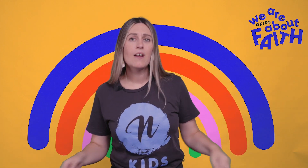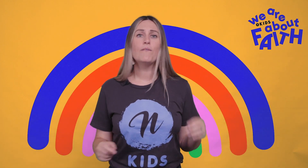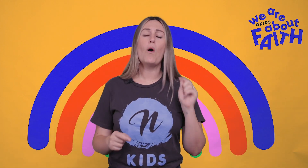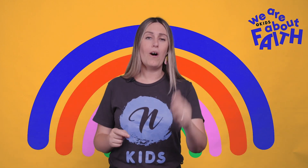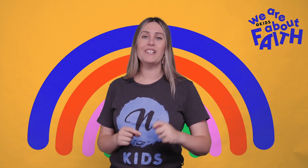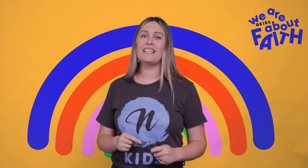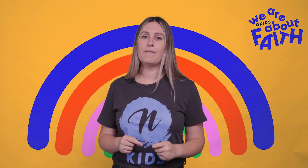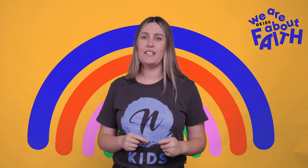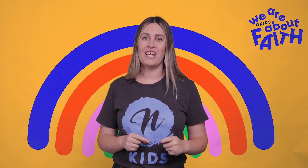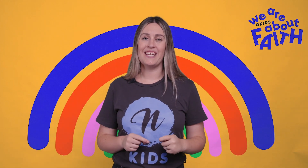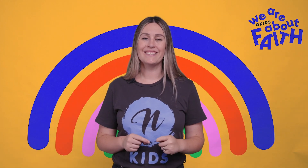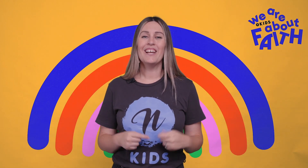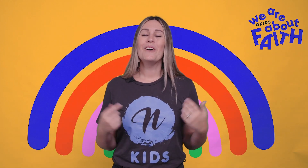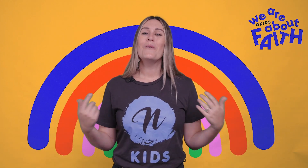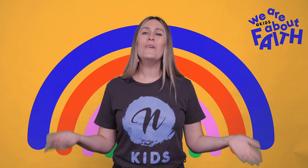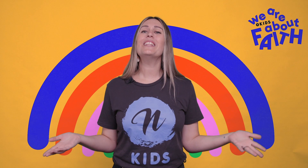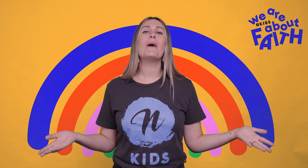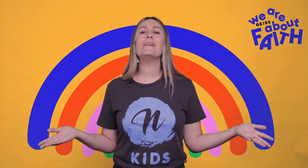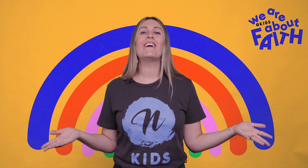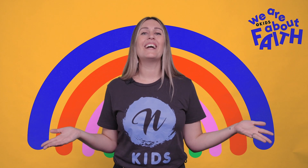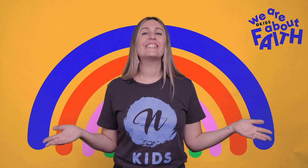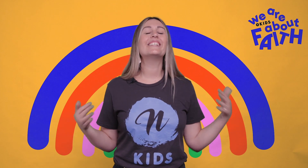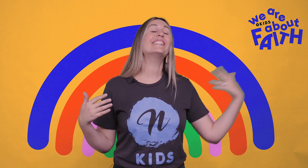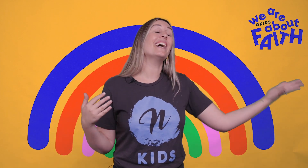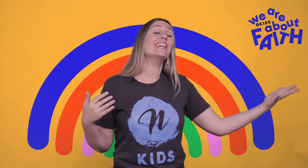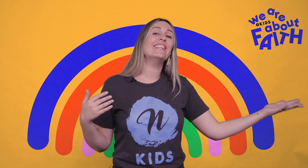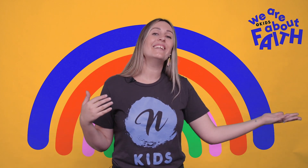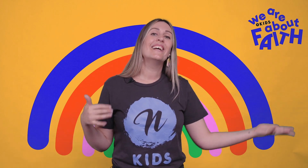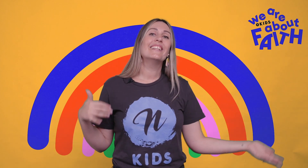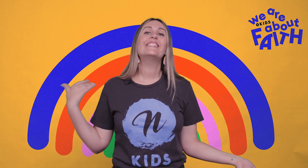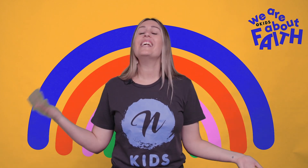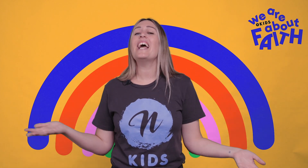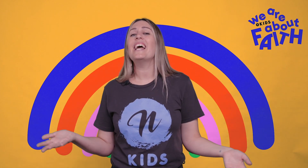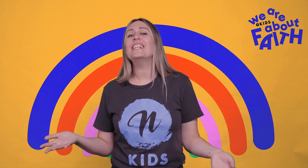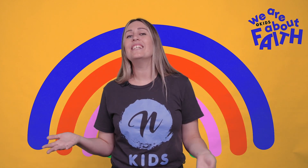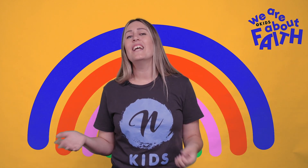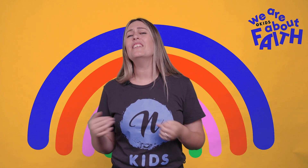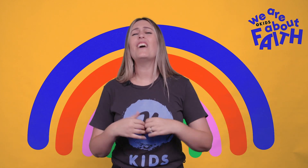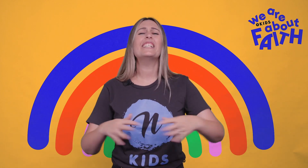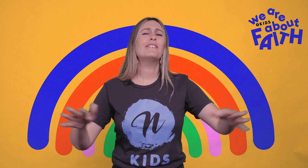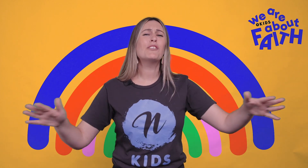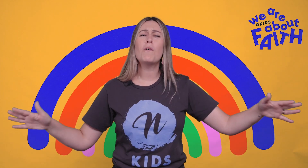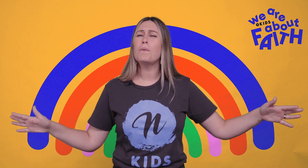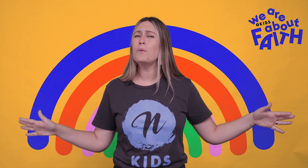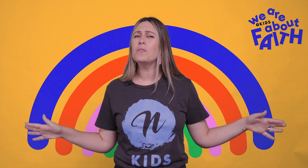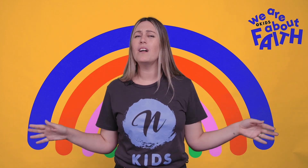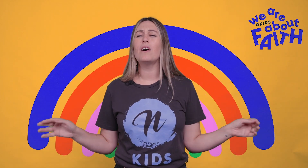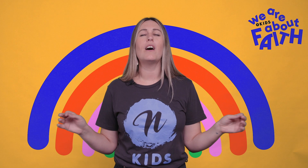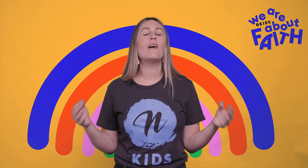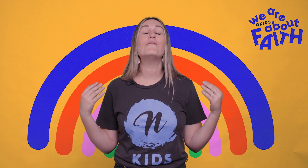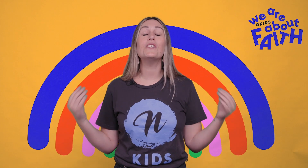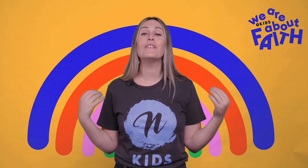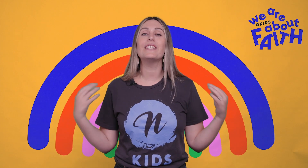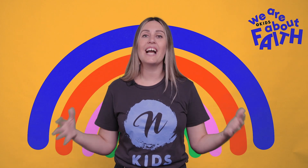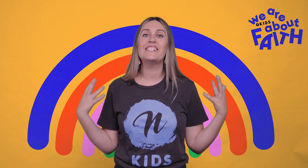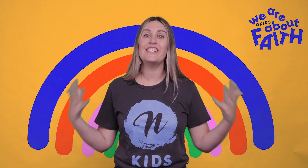for a holiday to Fiji. Wouldn't that be nice? The sun, the sand, the nice resort pool. Oh,